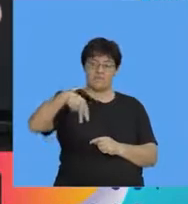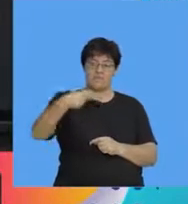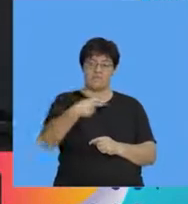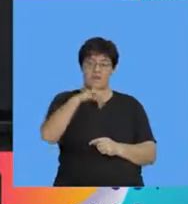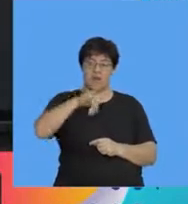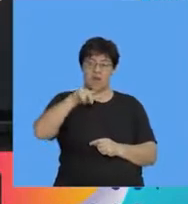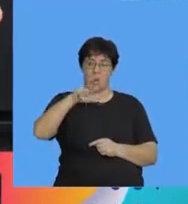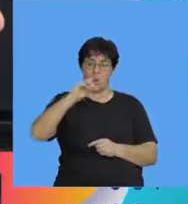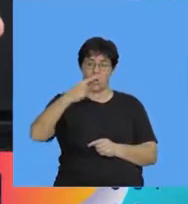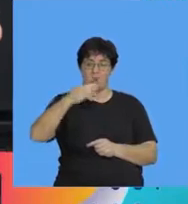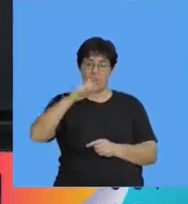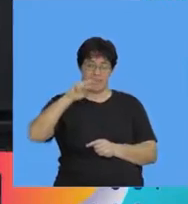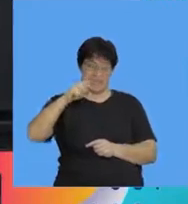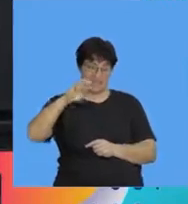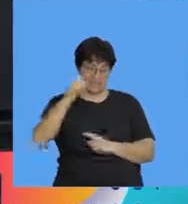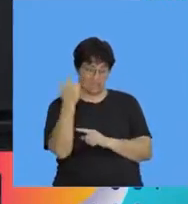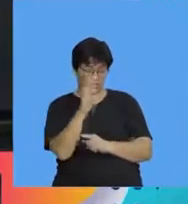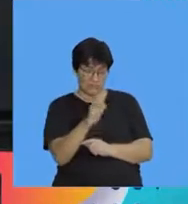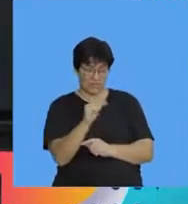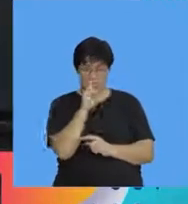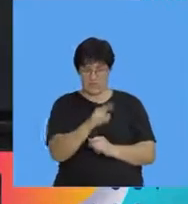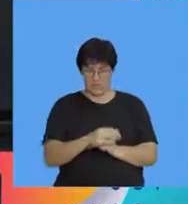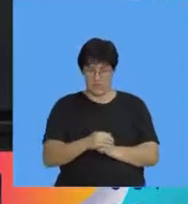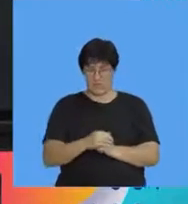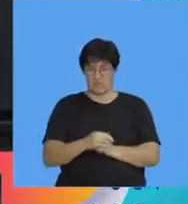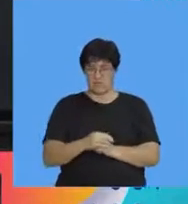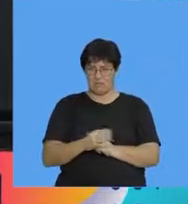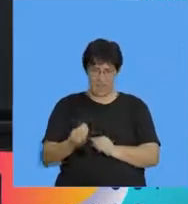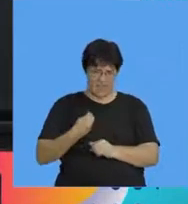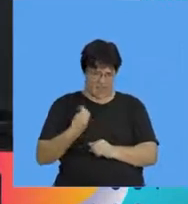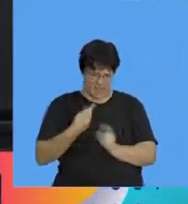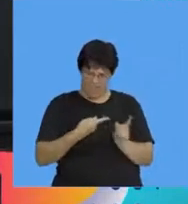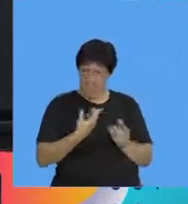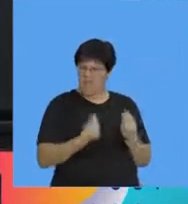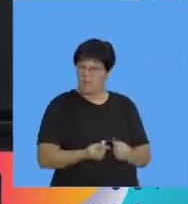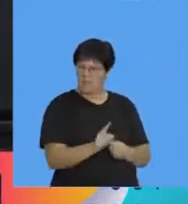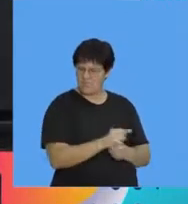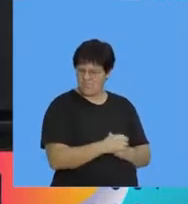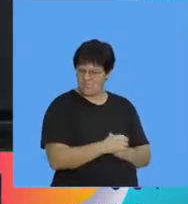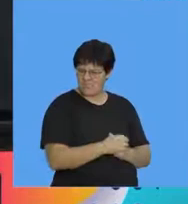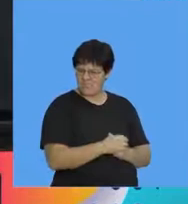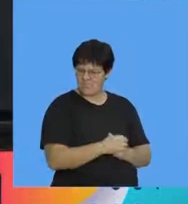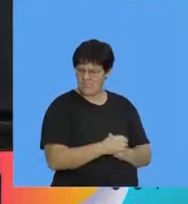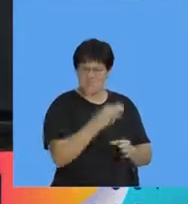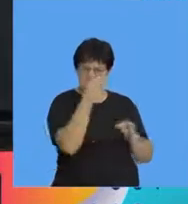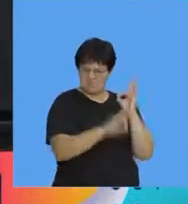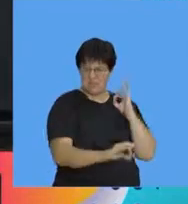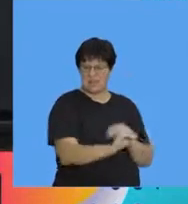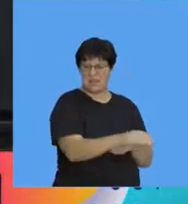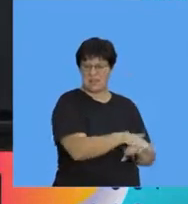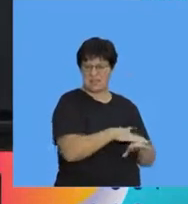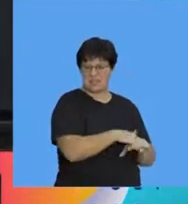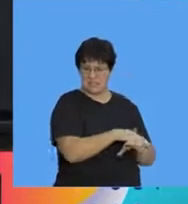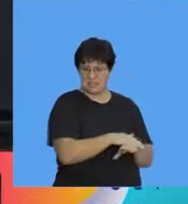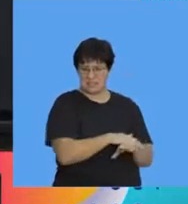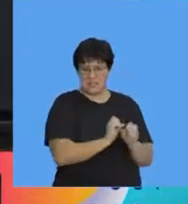evolutionary ratio you're saying to yourself okay these these are young what have they got they just got simple things